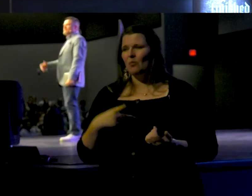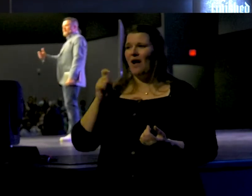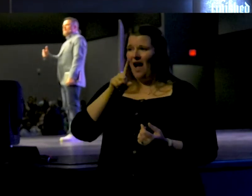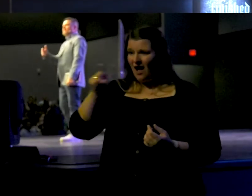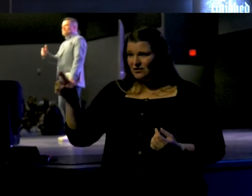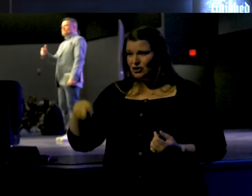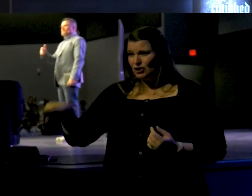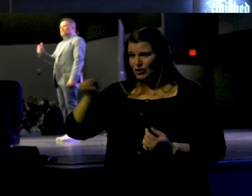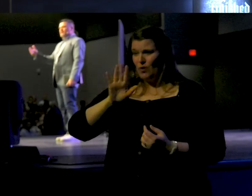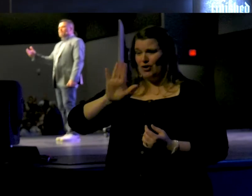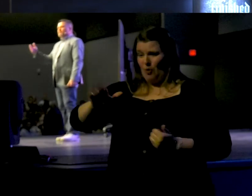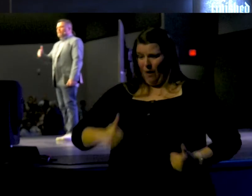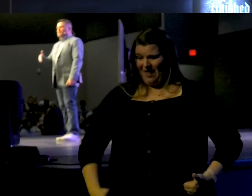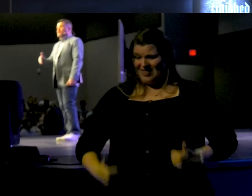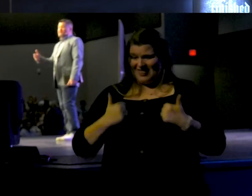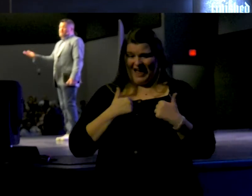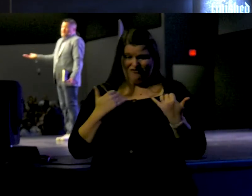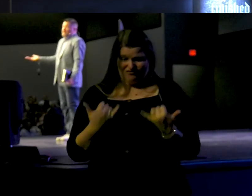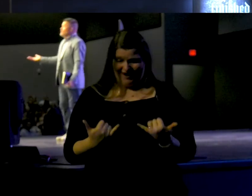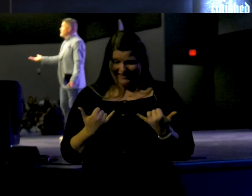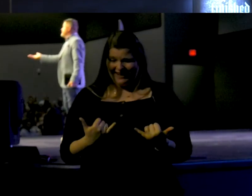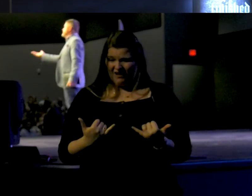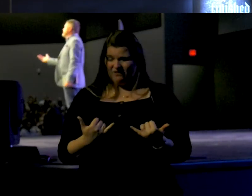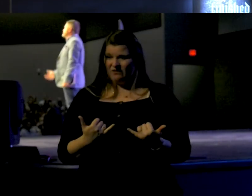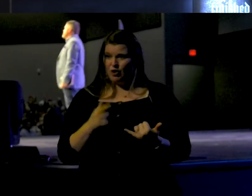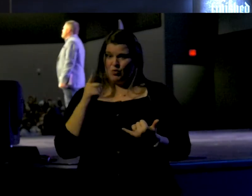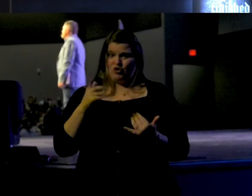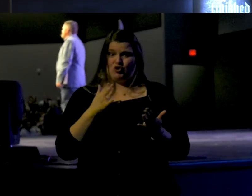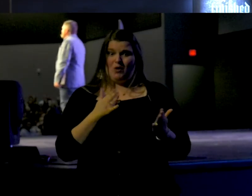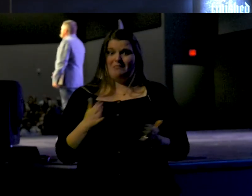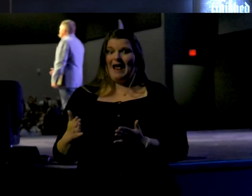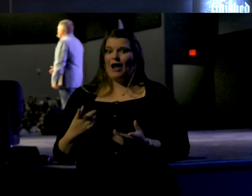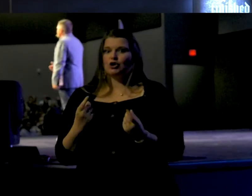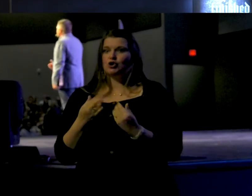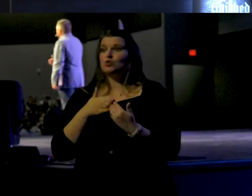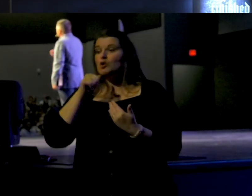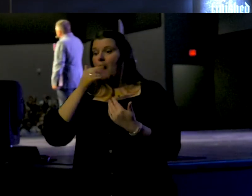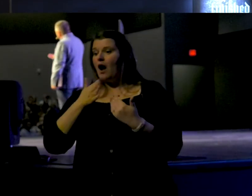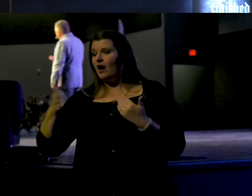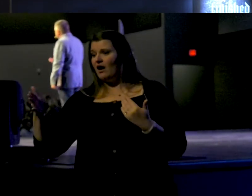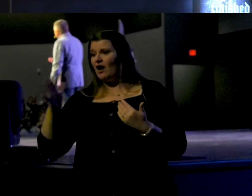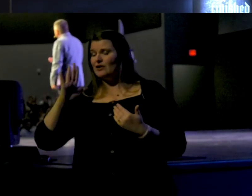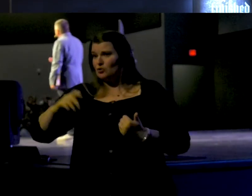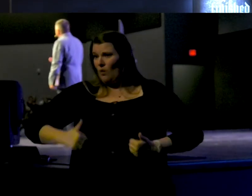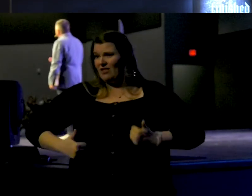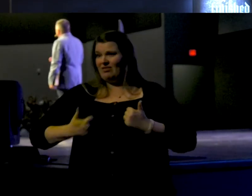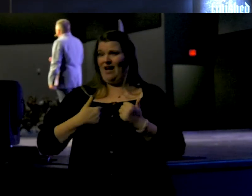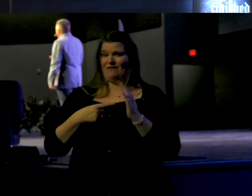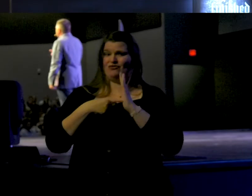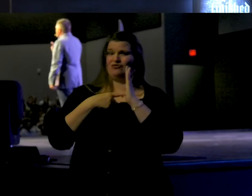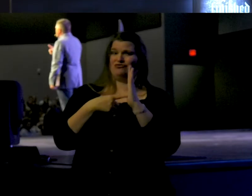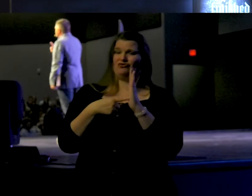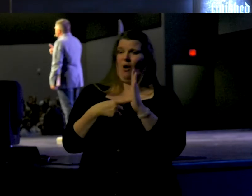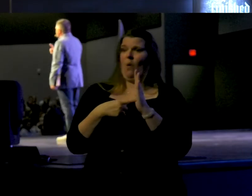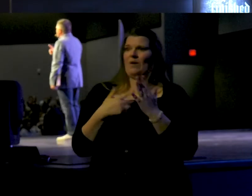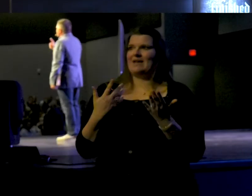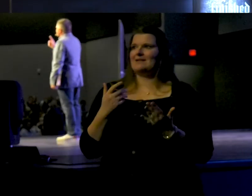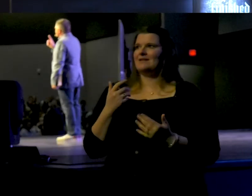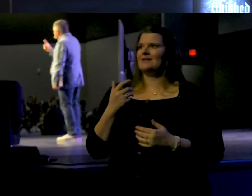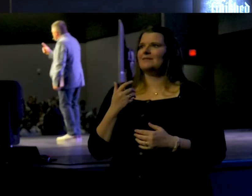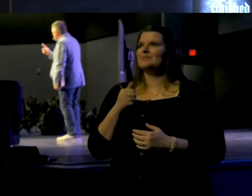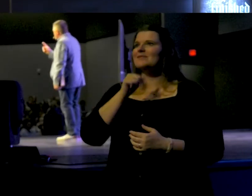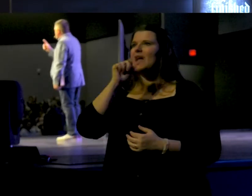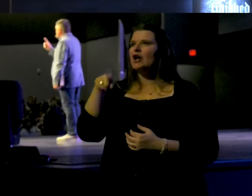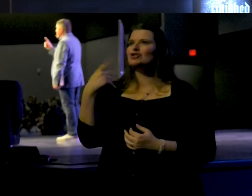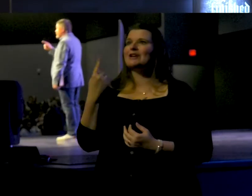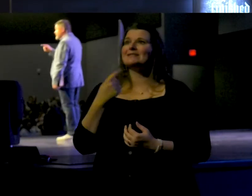Is the life you live before today, is the life you plan to live tomorrow, is it a reflection of not just a